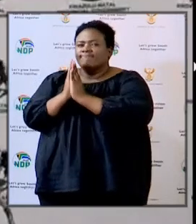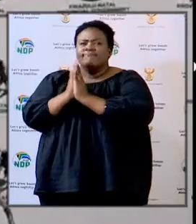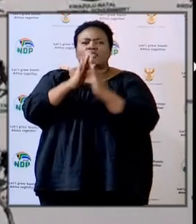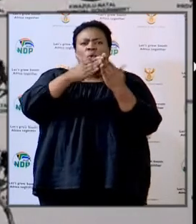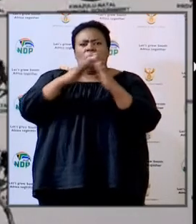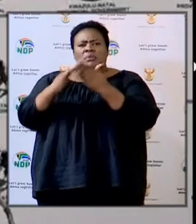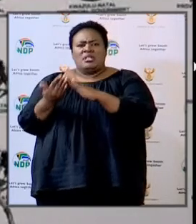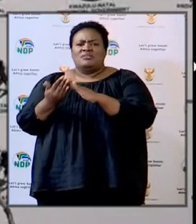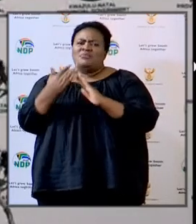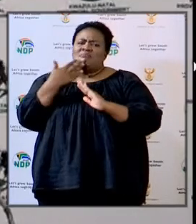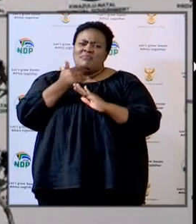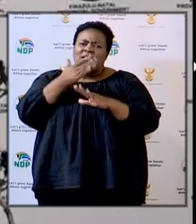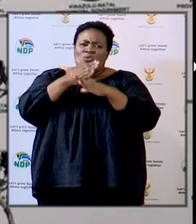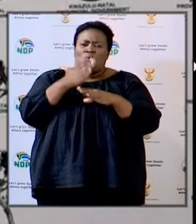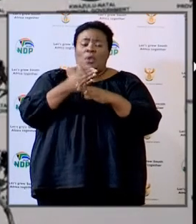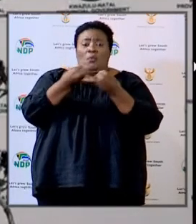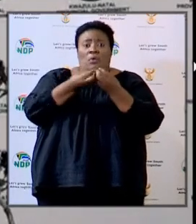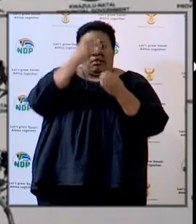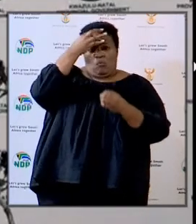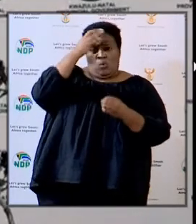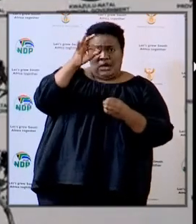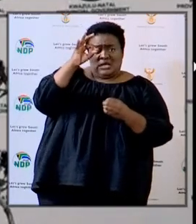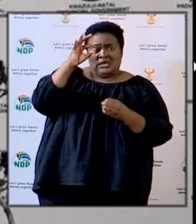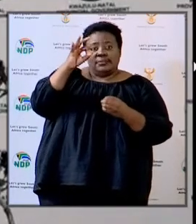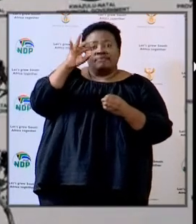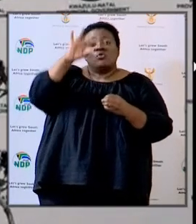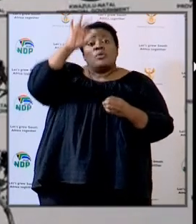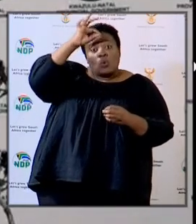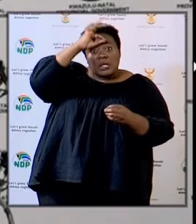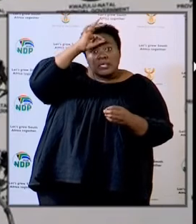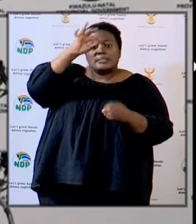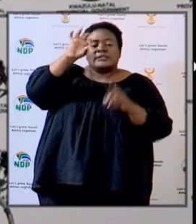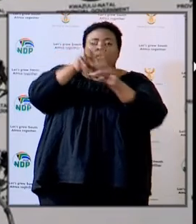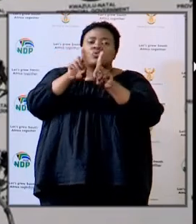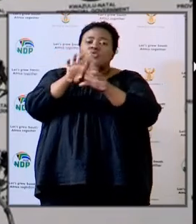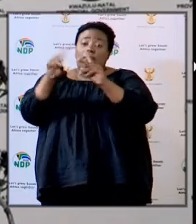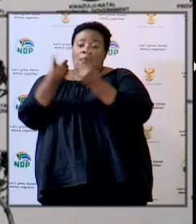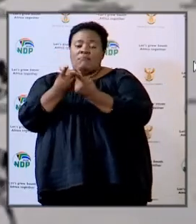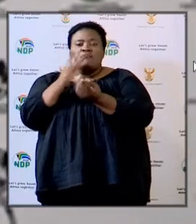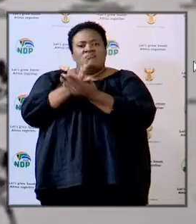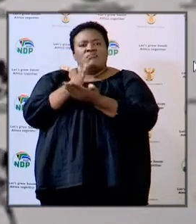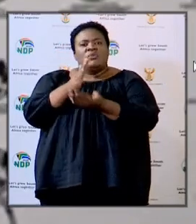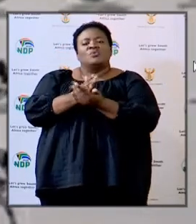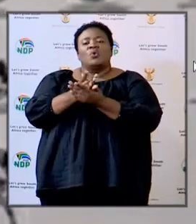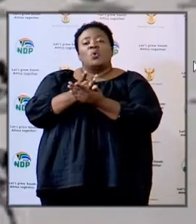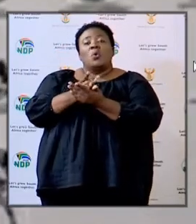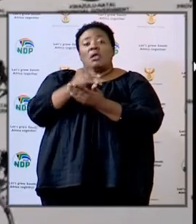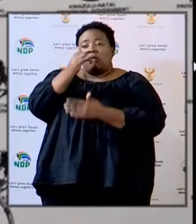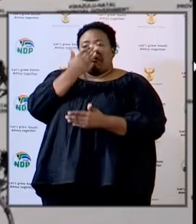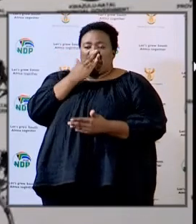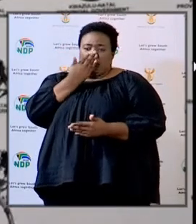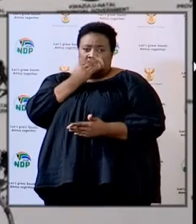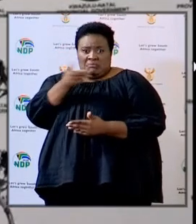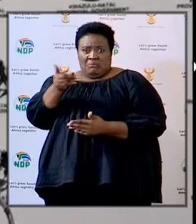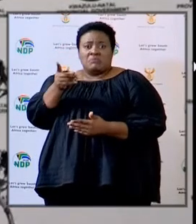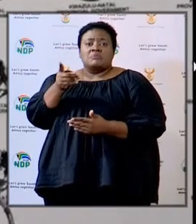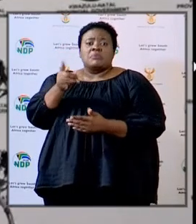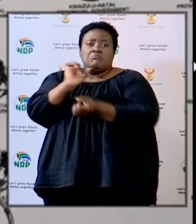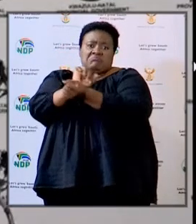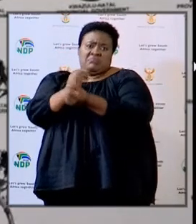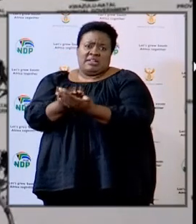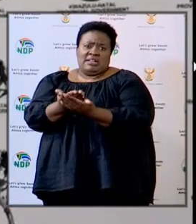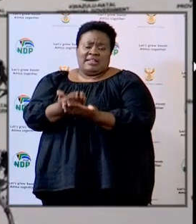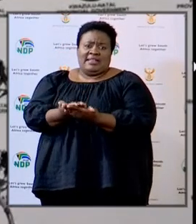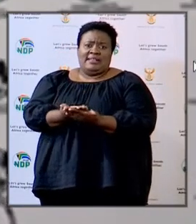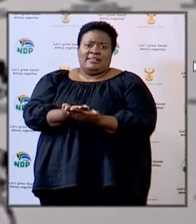communities to work with law enforcement agencies as well as the department so that we isolate these criminals and we say our communities must